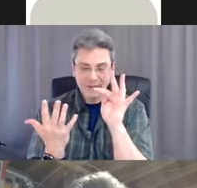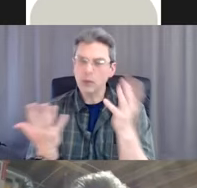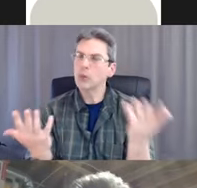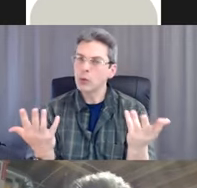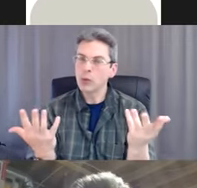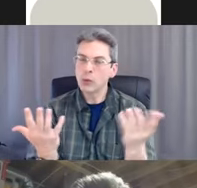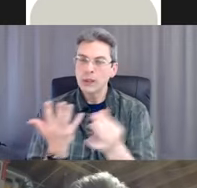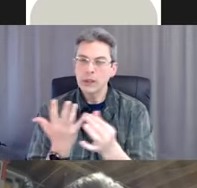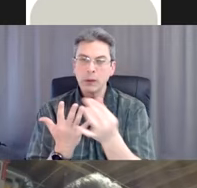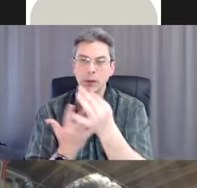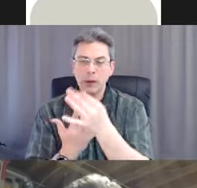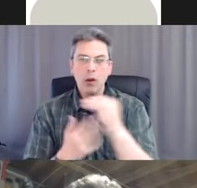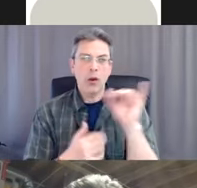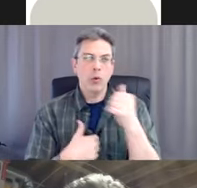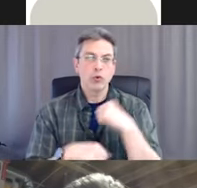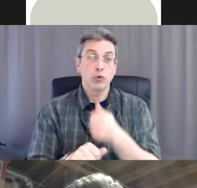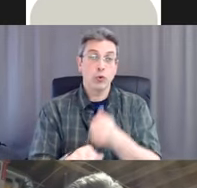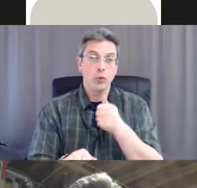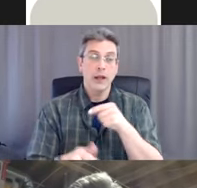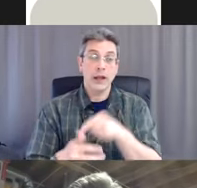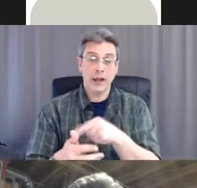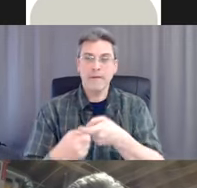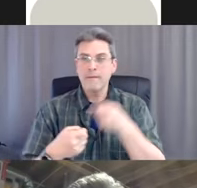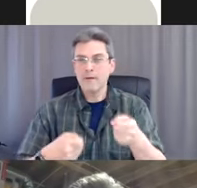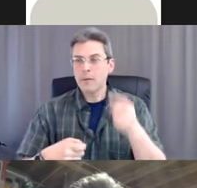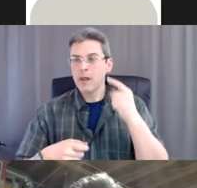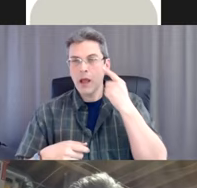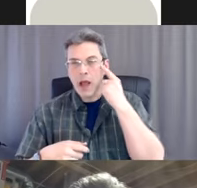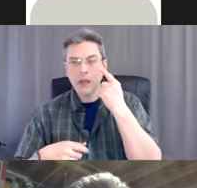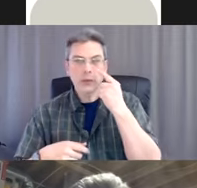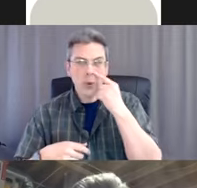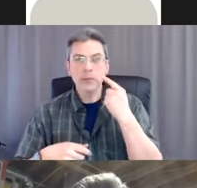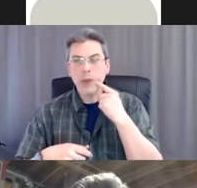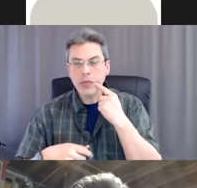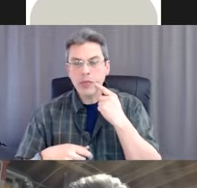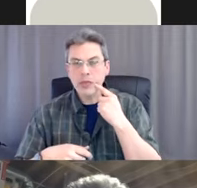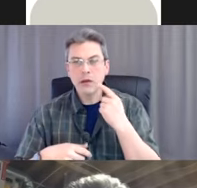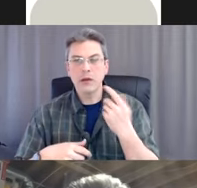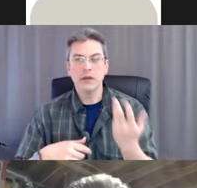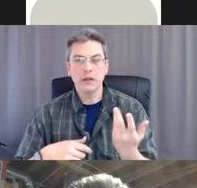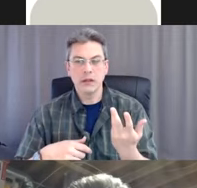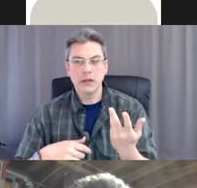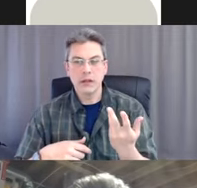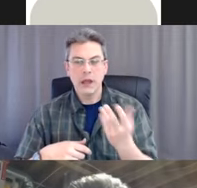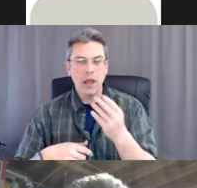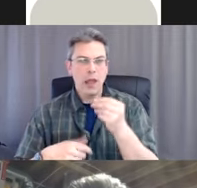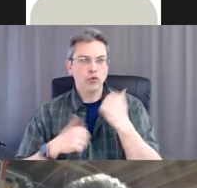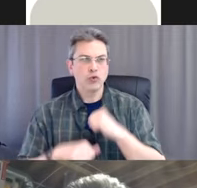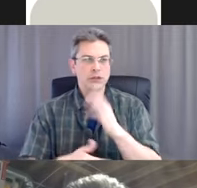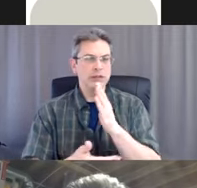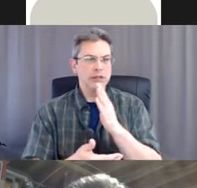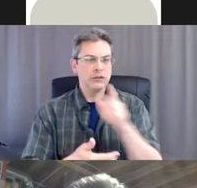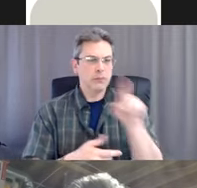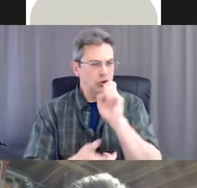hands away from any mucus membrane, eyes, nose or mouth. And again, we've got to stop that grabbing our